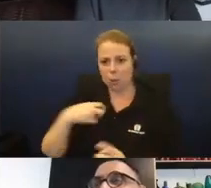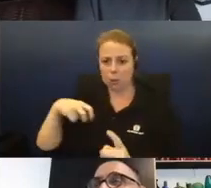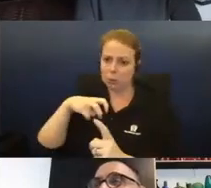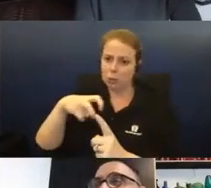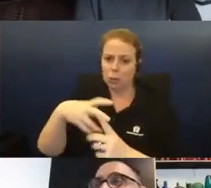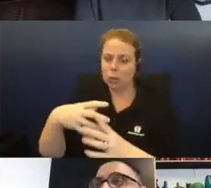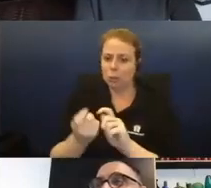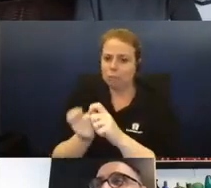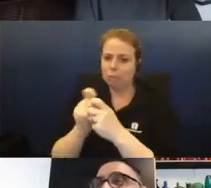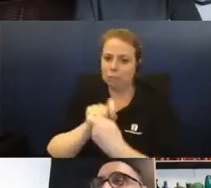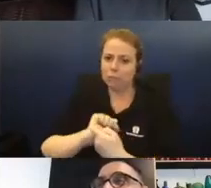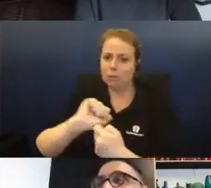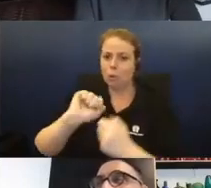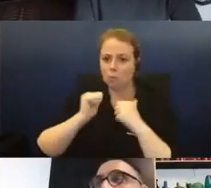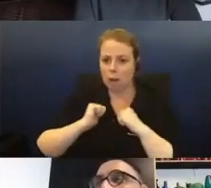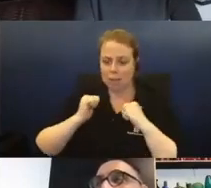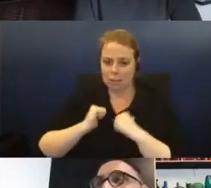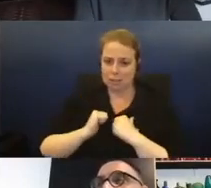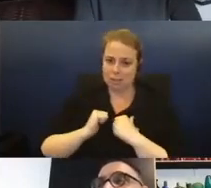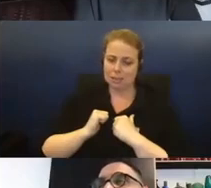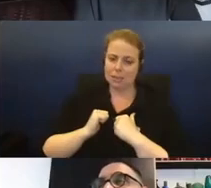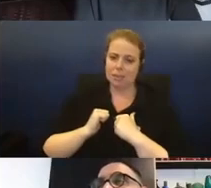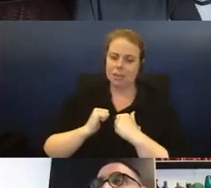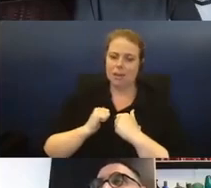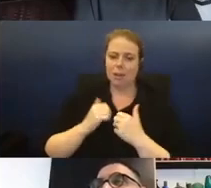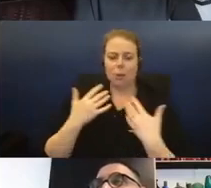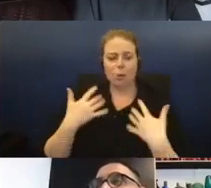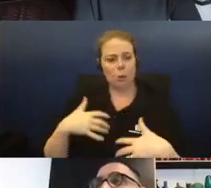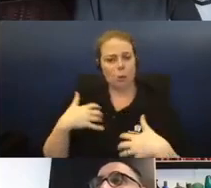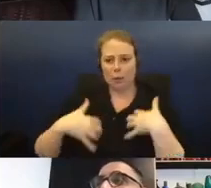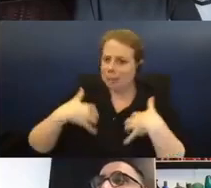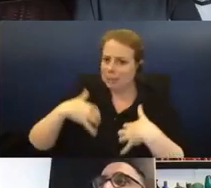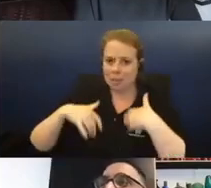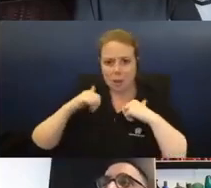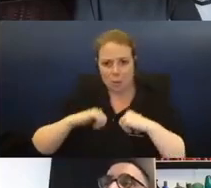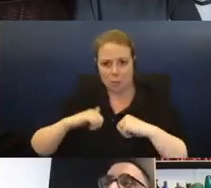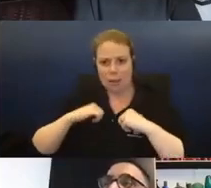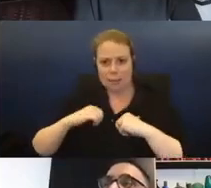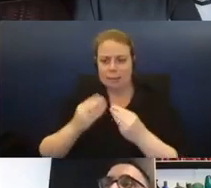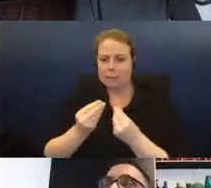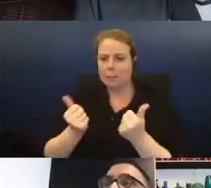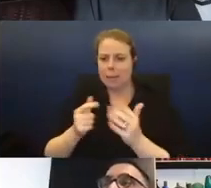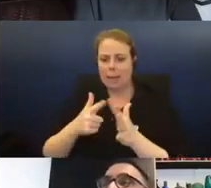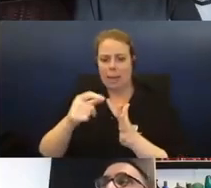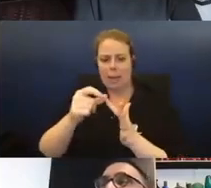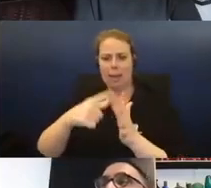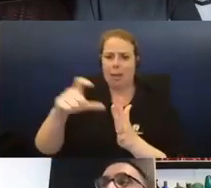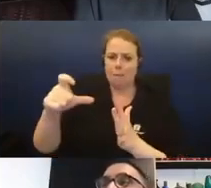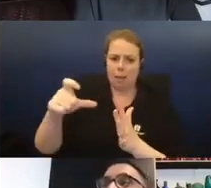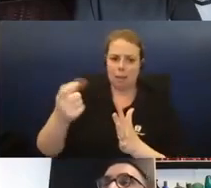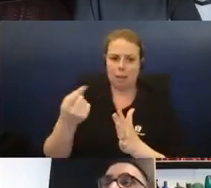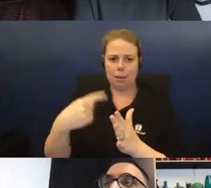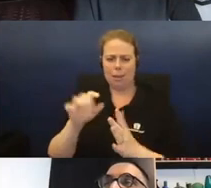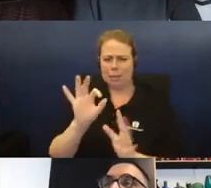evolution of your practice. It is such a potent and exciting practice and has something of the epic, and in particular,